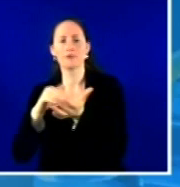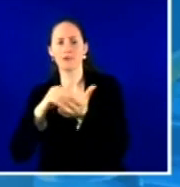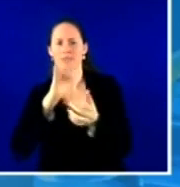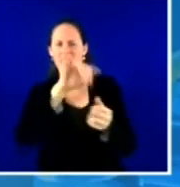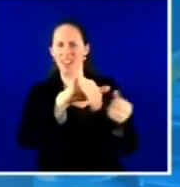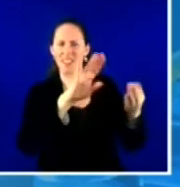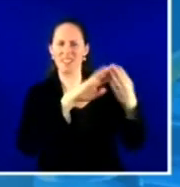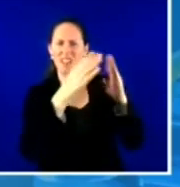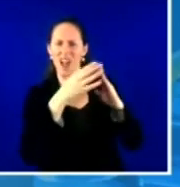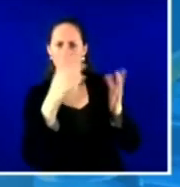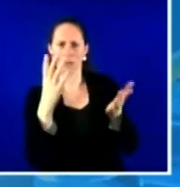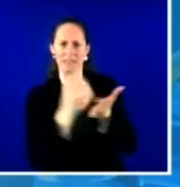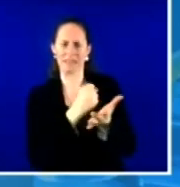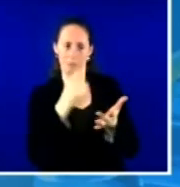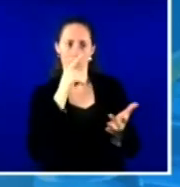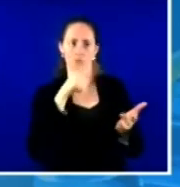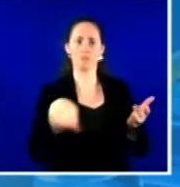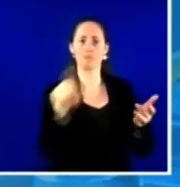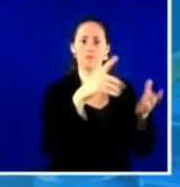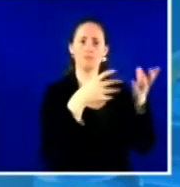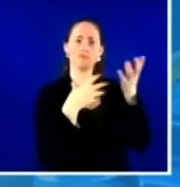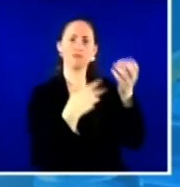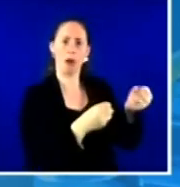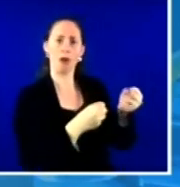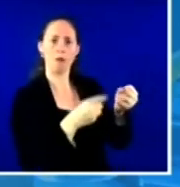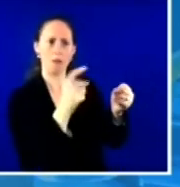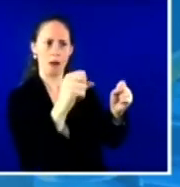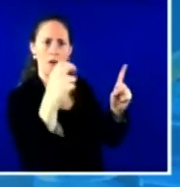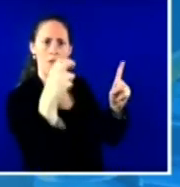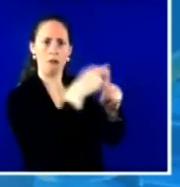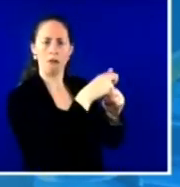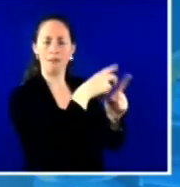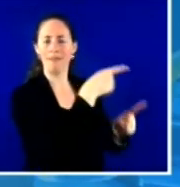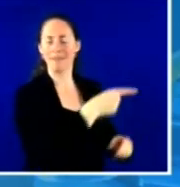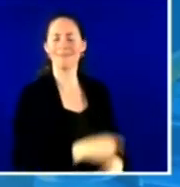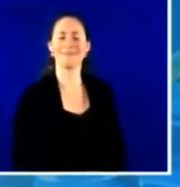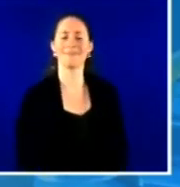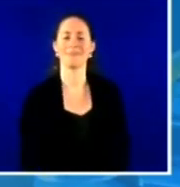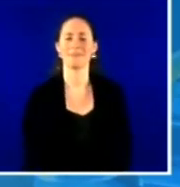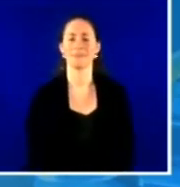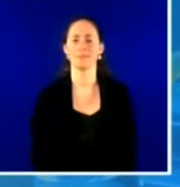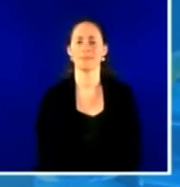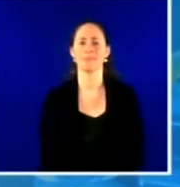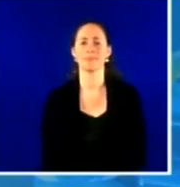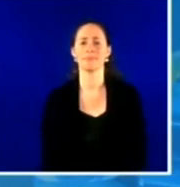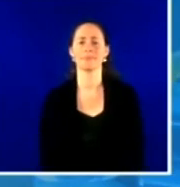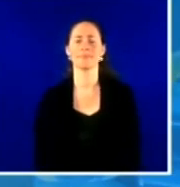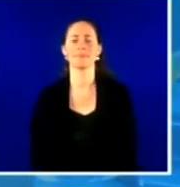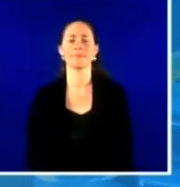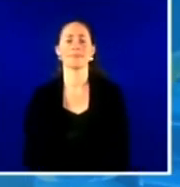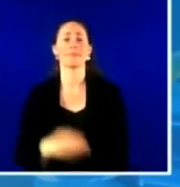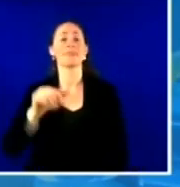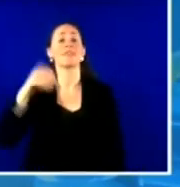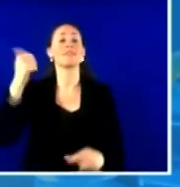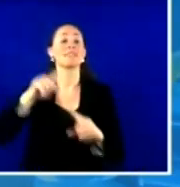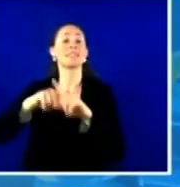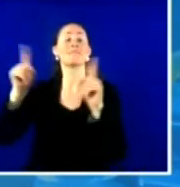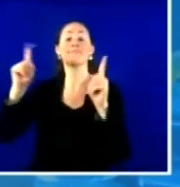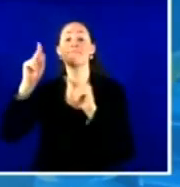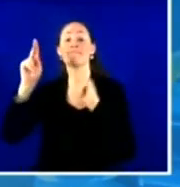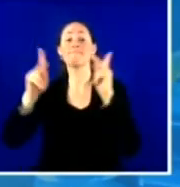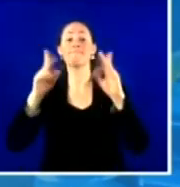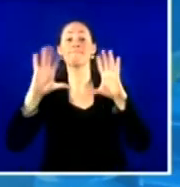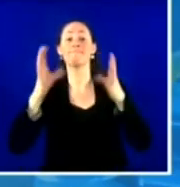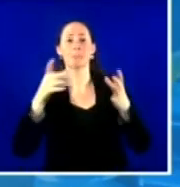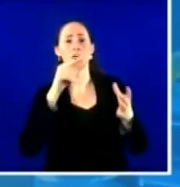their community. Another population that is amongst the most vulnerable and hard to reach is our homeless. And so we have a